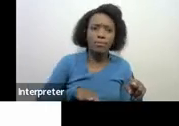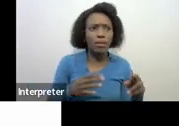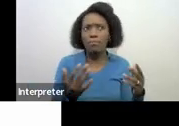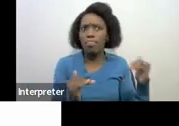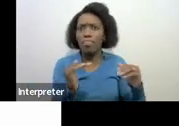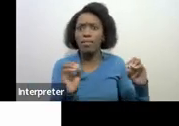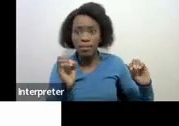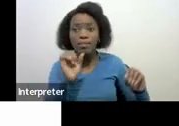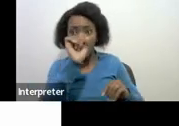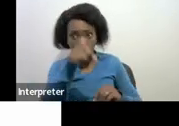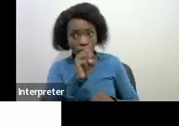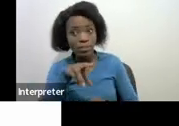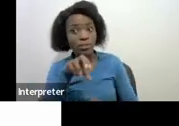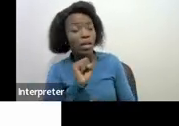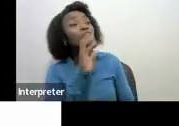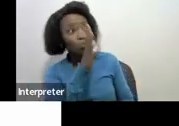assist you